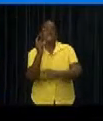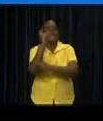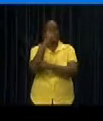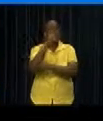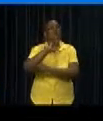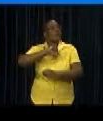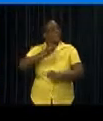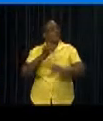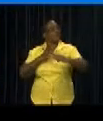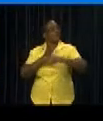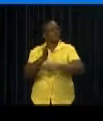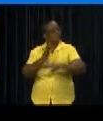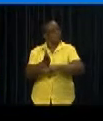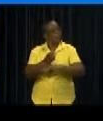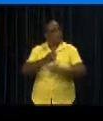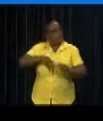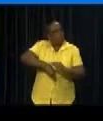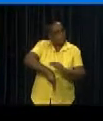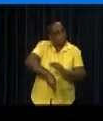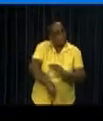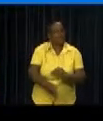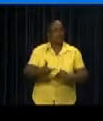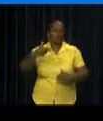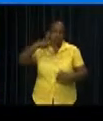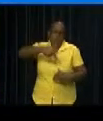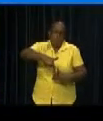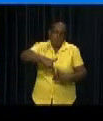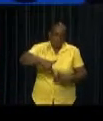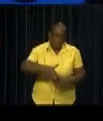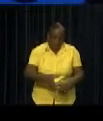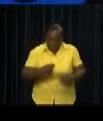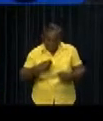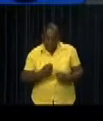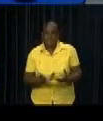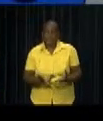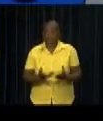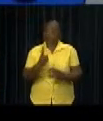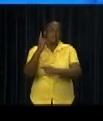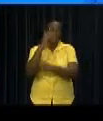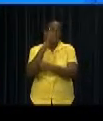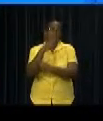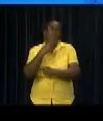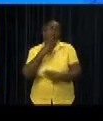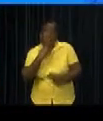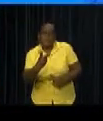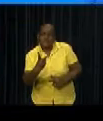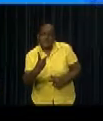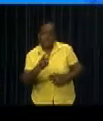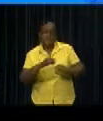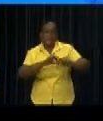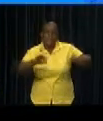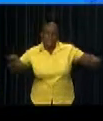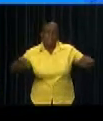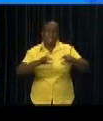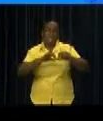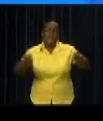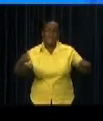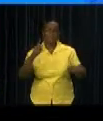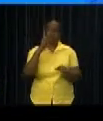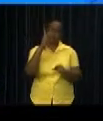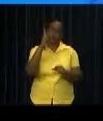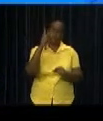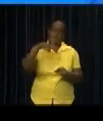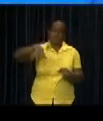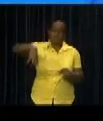procedure should give Statsoli an indication if the company will continue with drilling to extract oil. Statsoli will